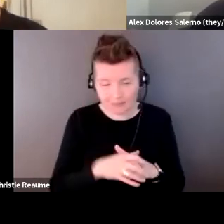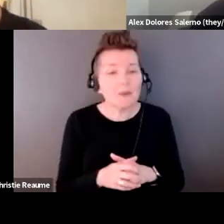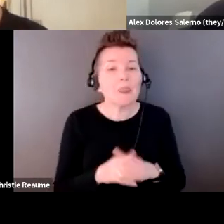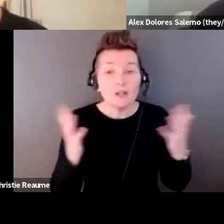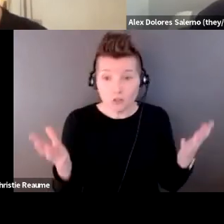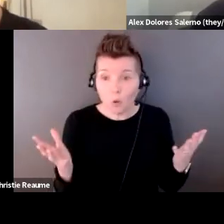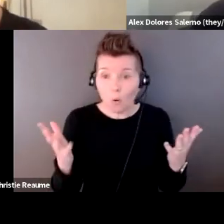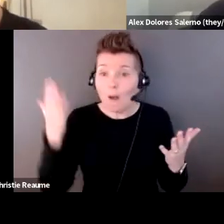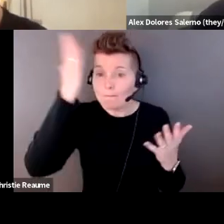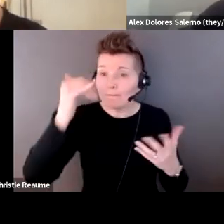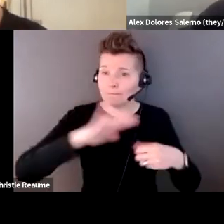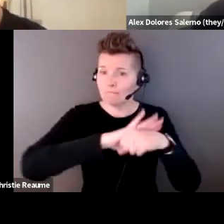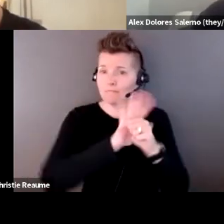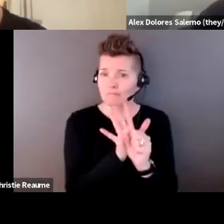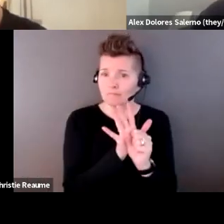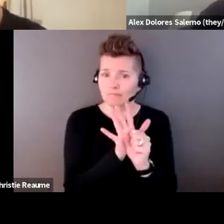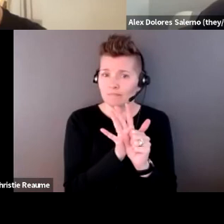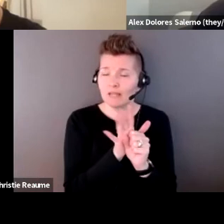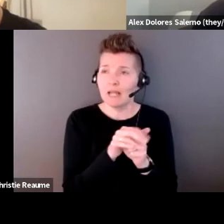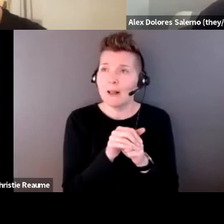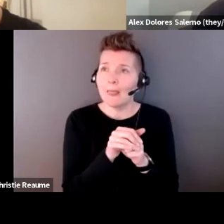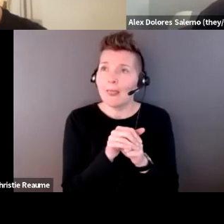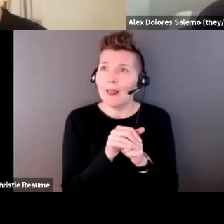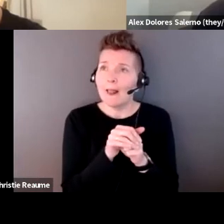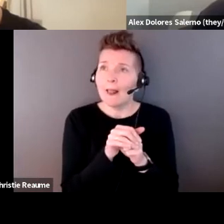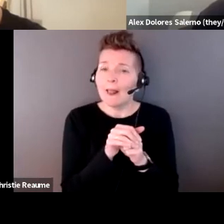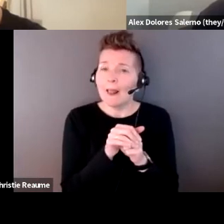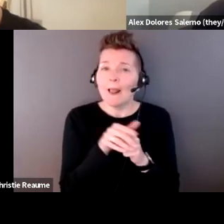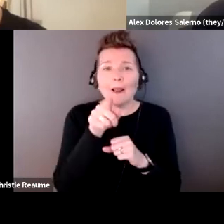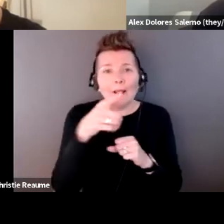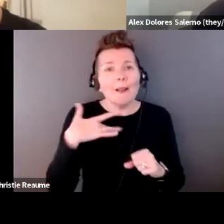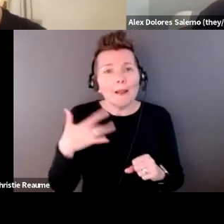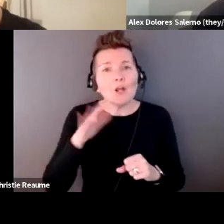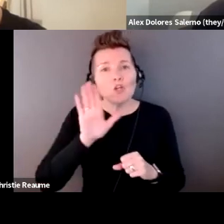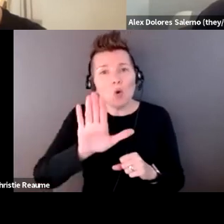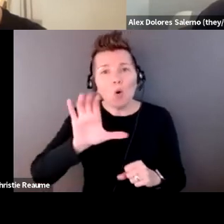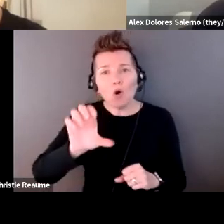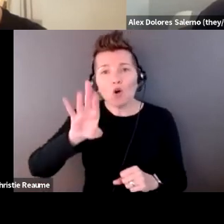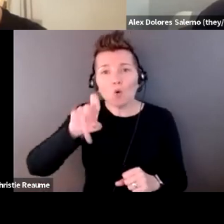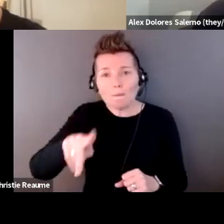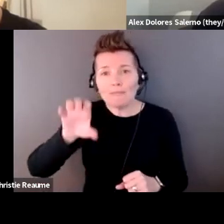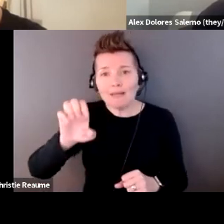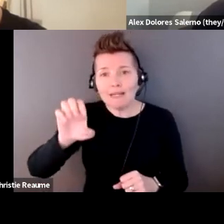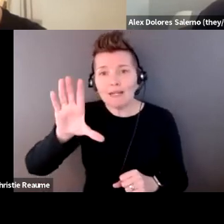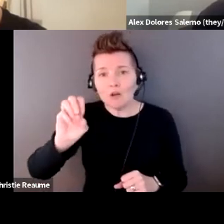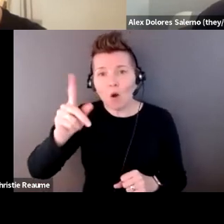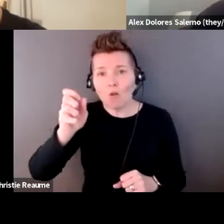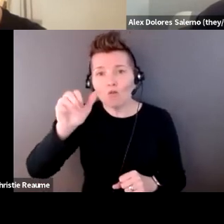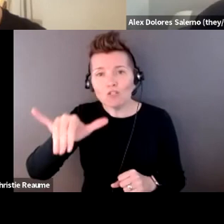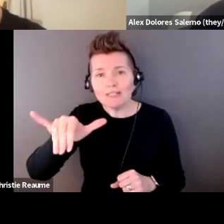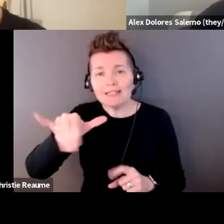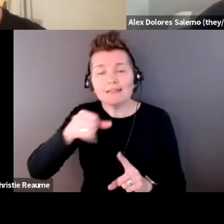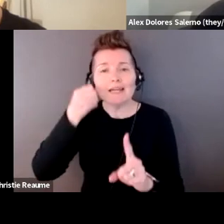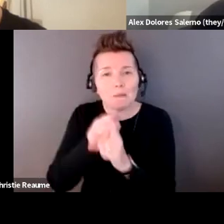of the pandemic, you know, for better or worse, how has your own crypt ecology been impacted, specifically